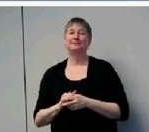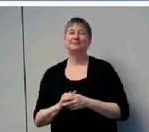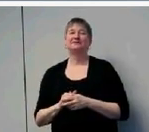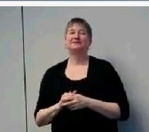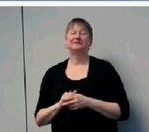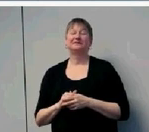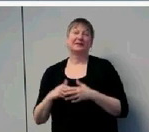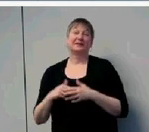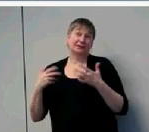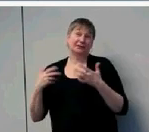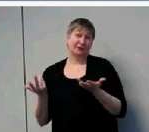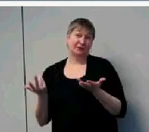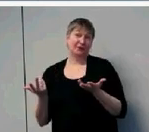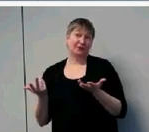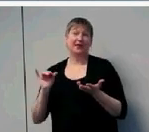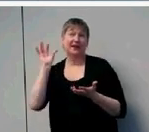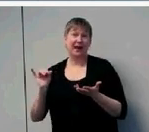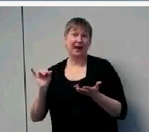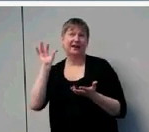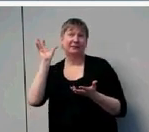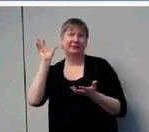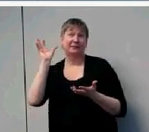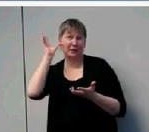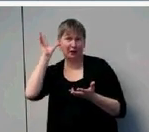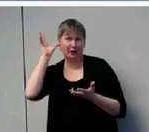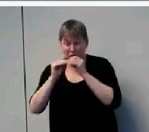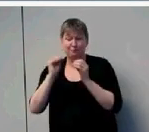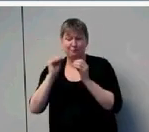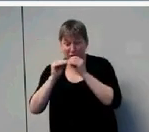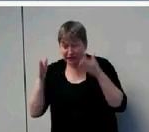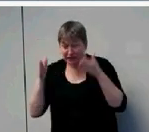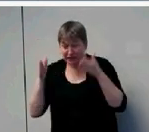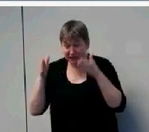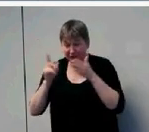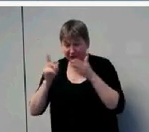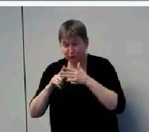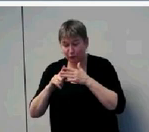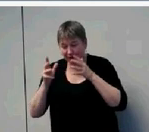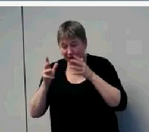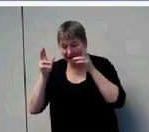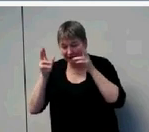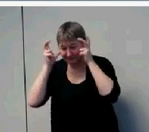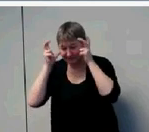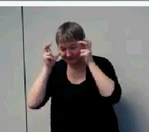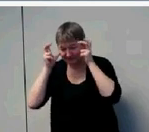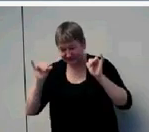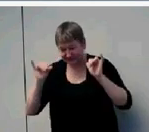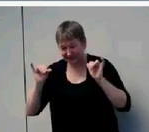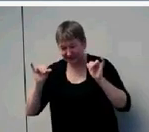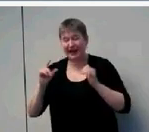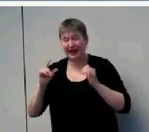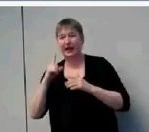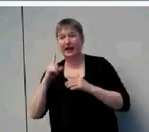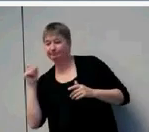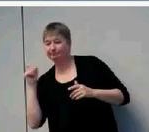much more actively engaged in managing the amplification and knowing when the child was